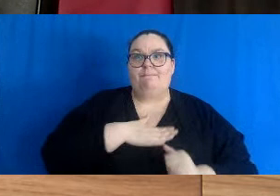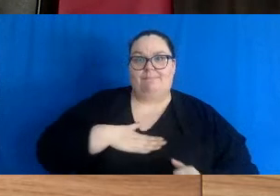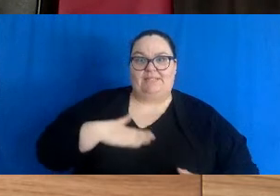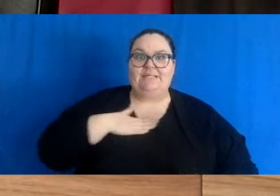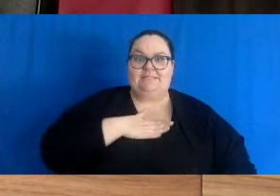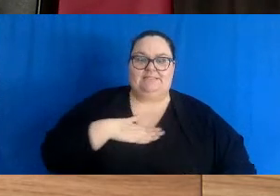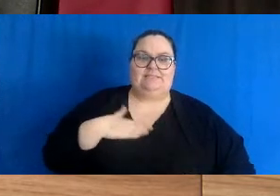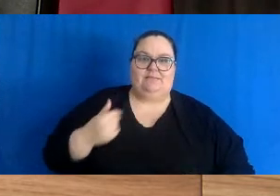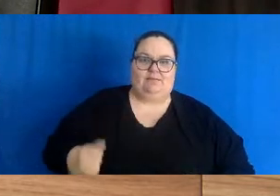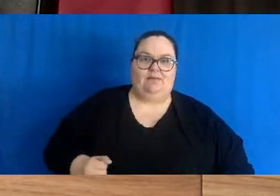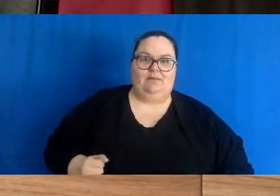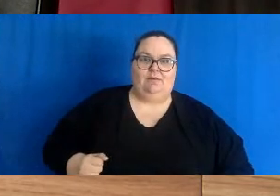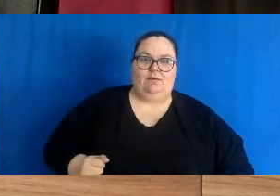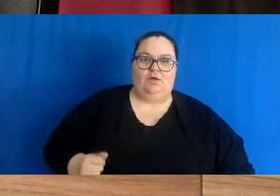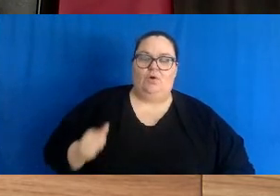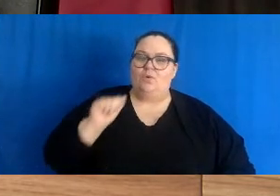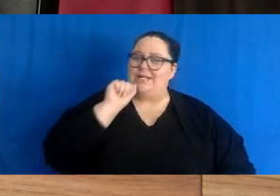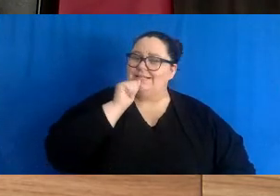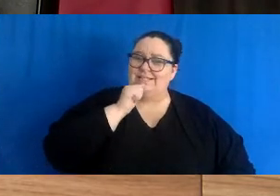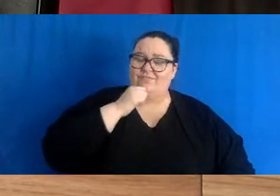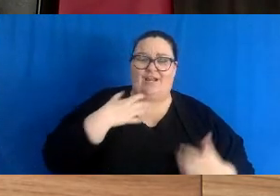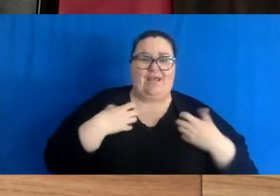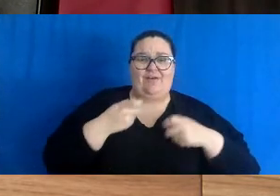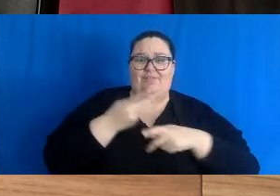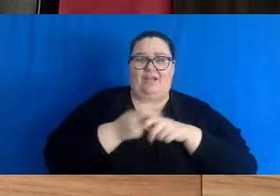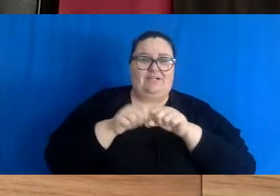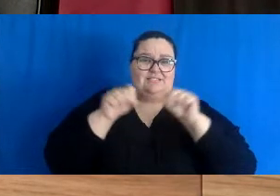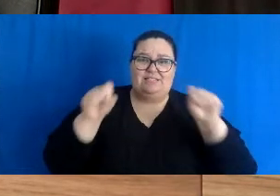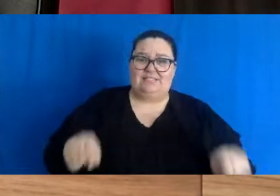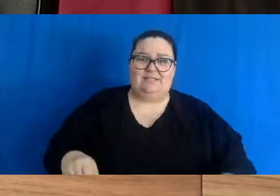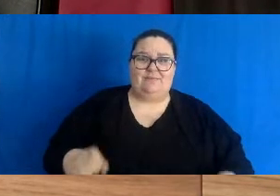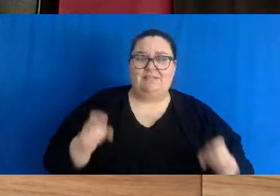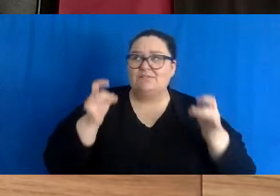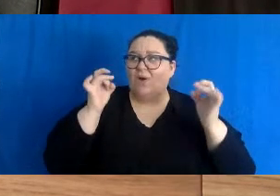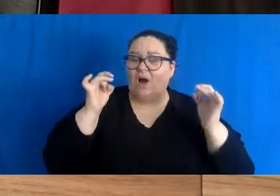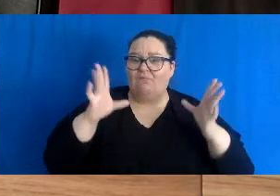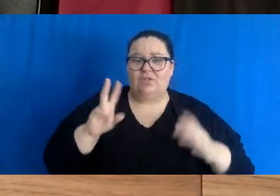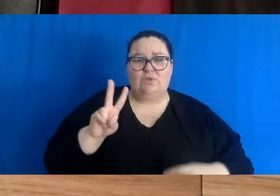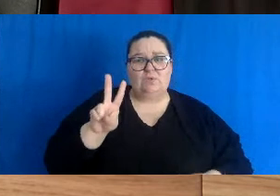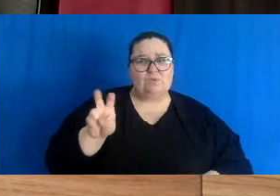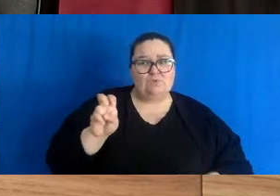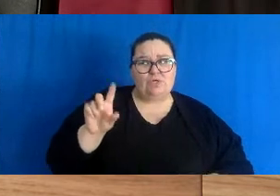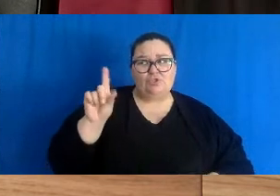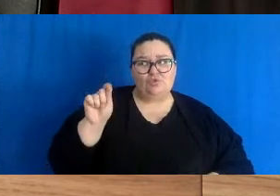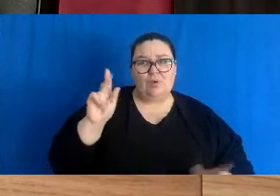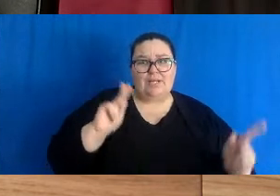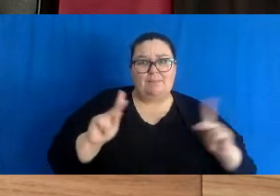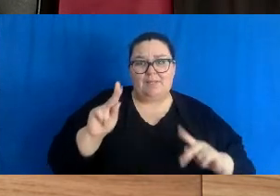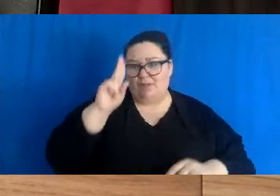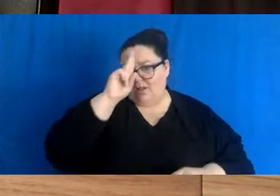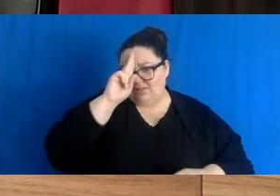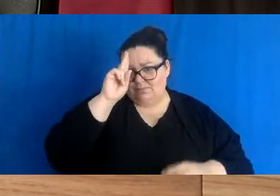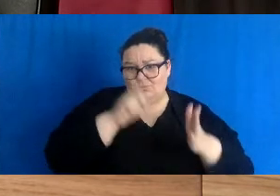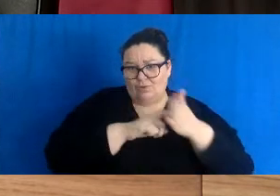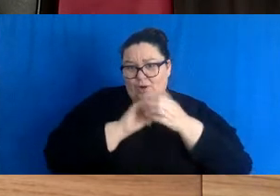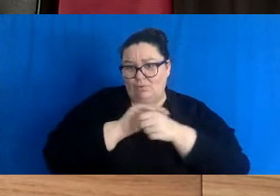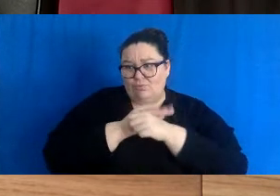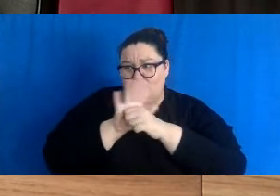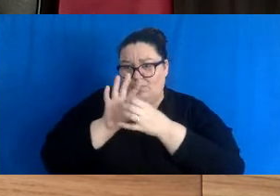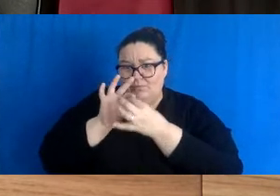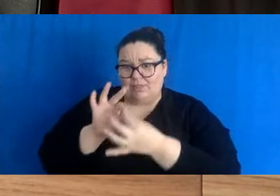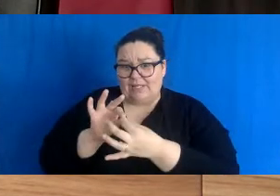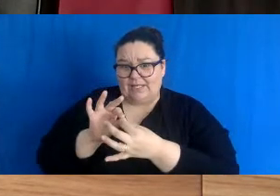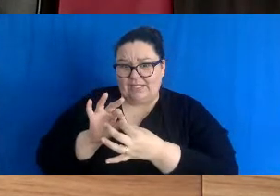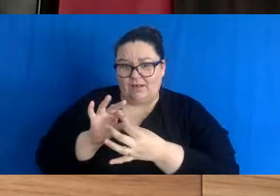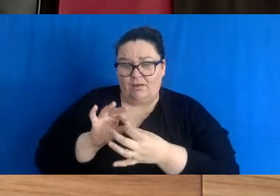healthcare system and we just simply cannot tolerate 220 inpatients with COVID. And it's not just 220